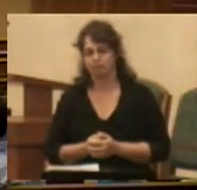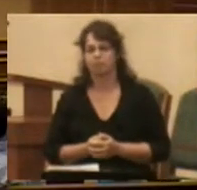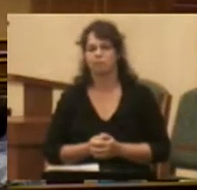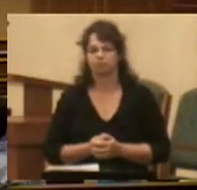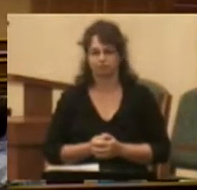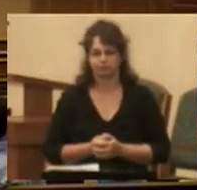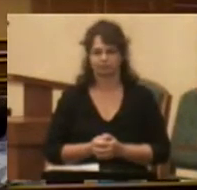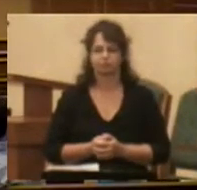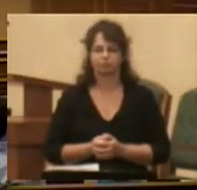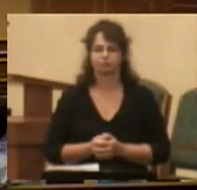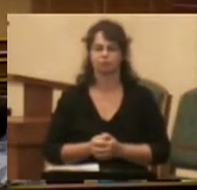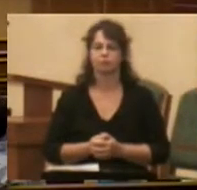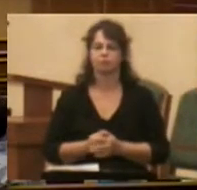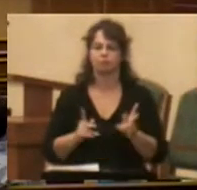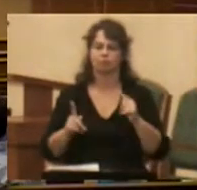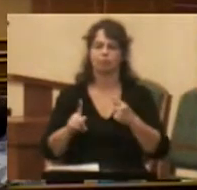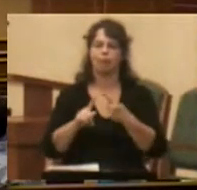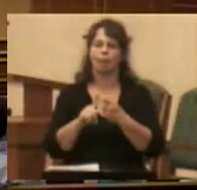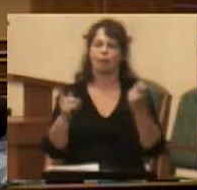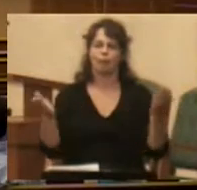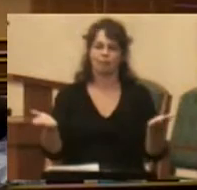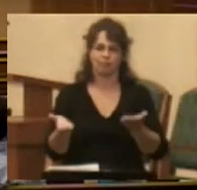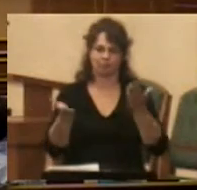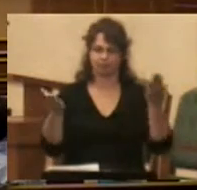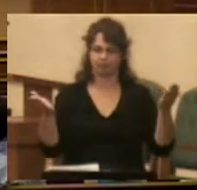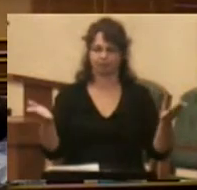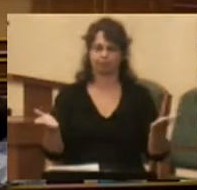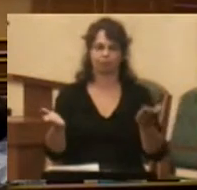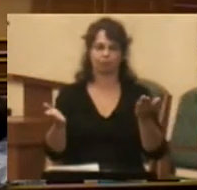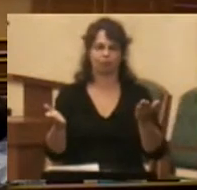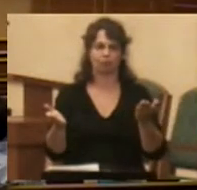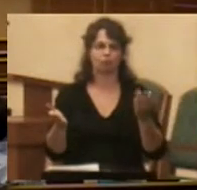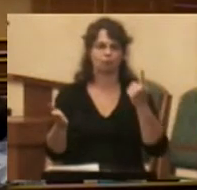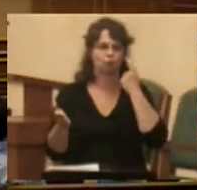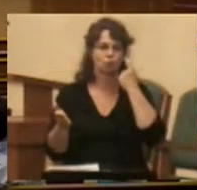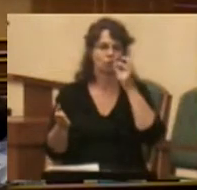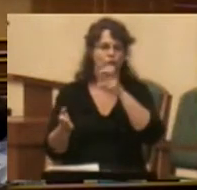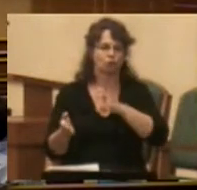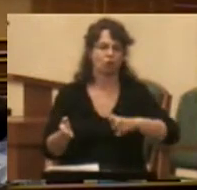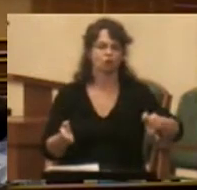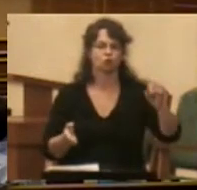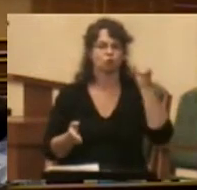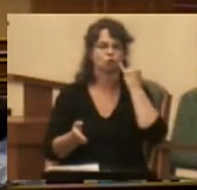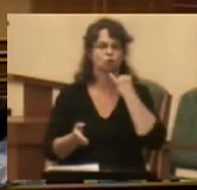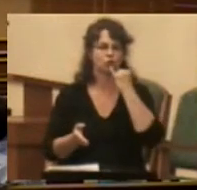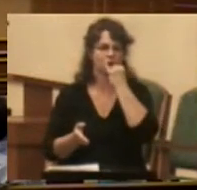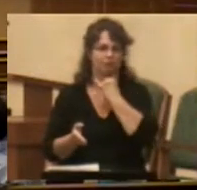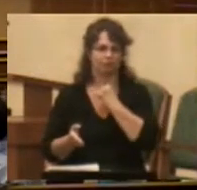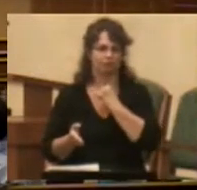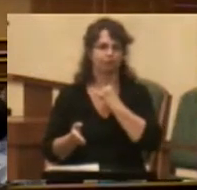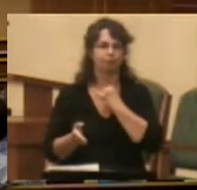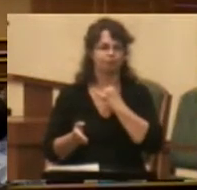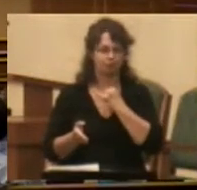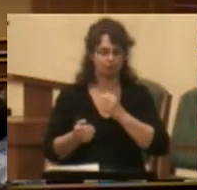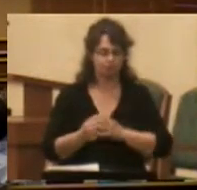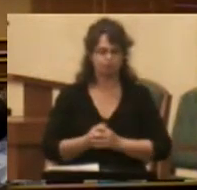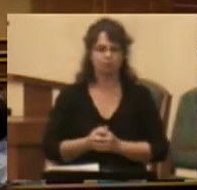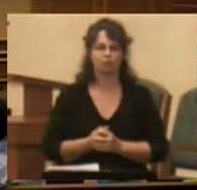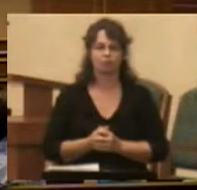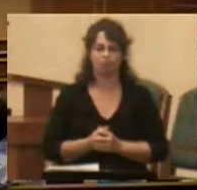Those of us from Bethel, that large group who traveled to Israel earlier this month,